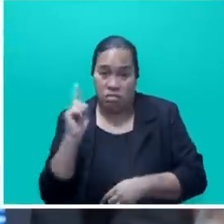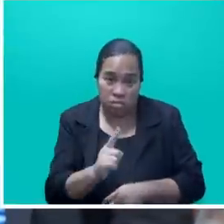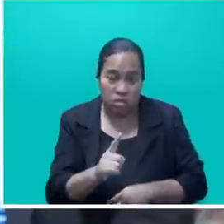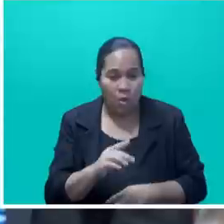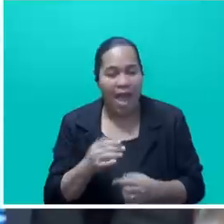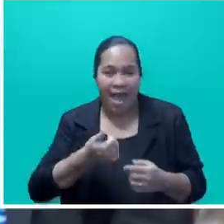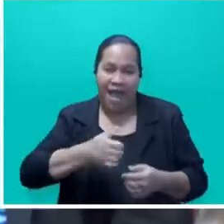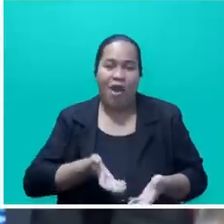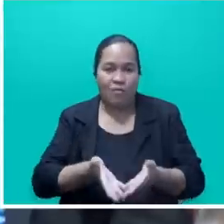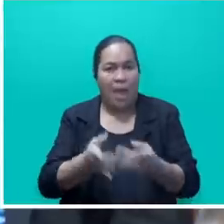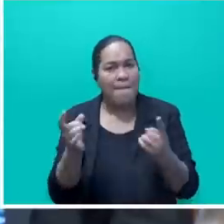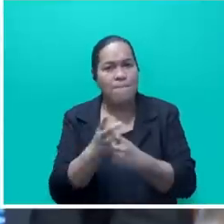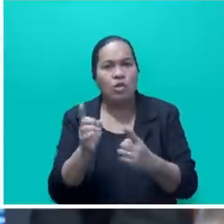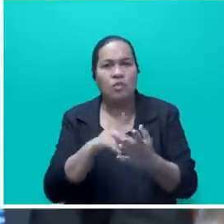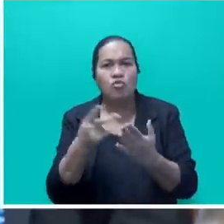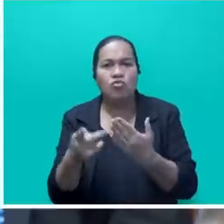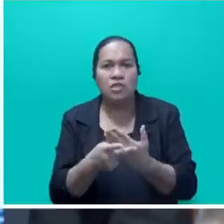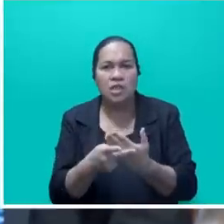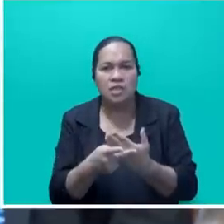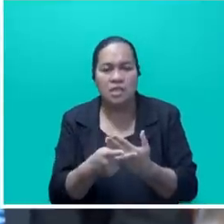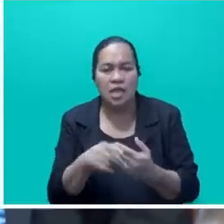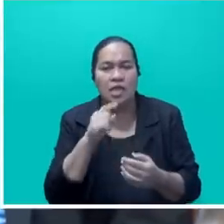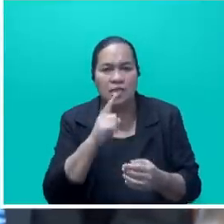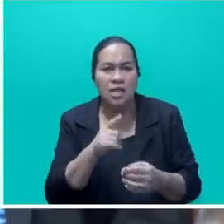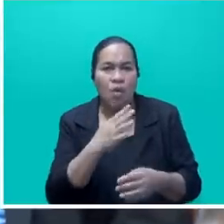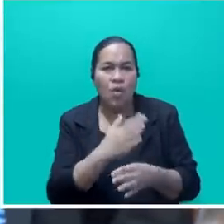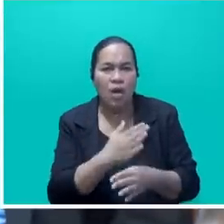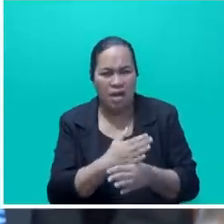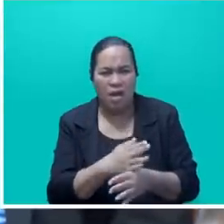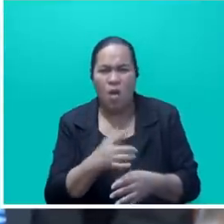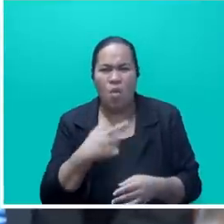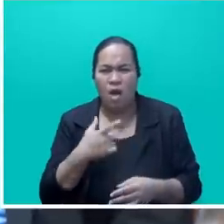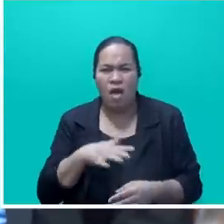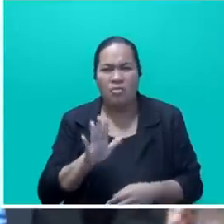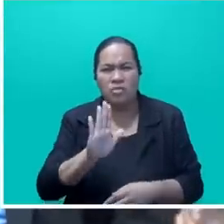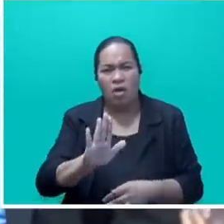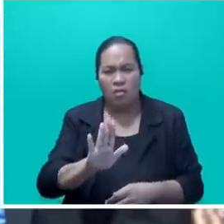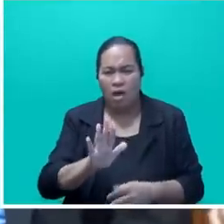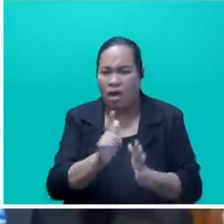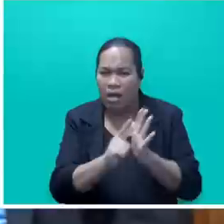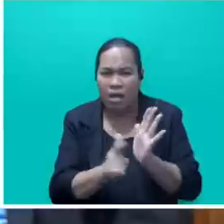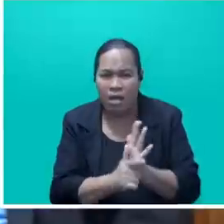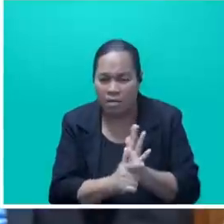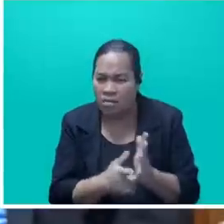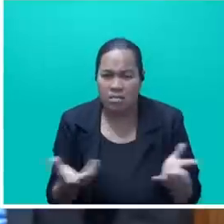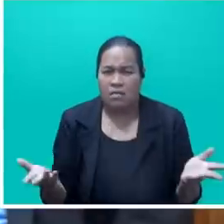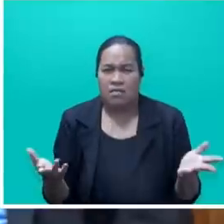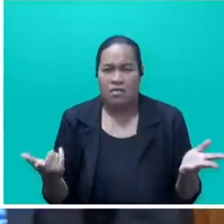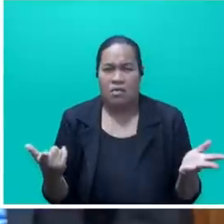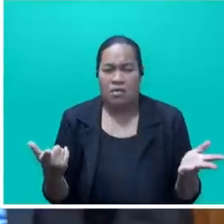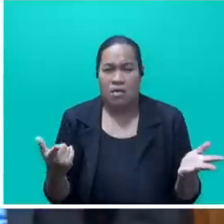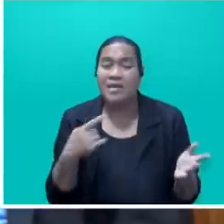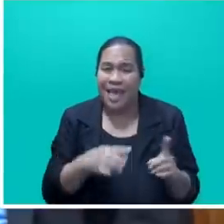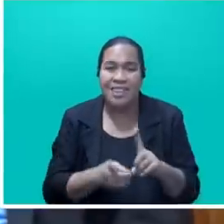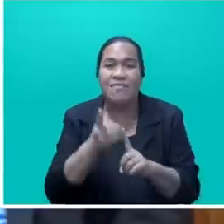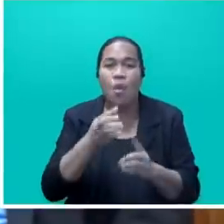project that was issued as top work for no apparent or legal reason. This was a development